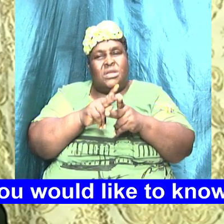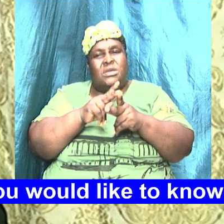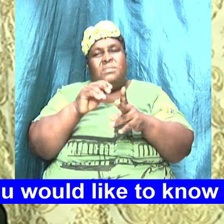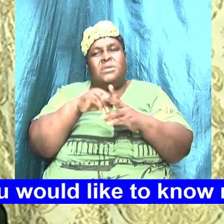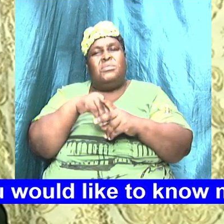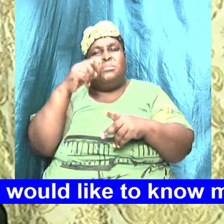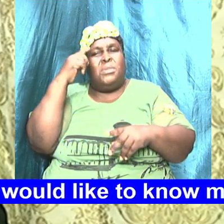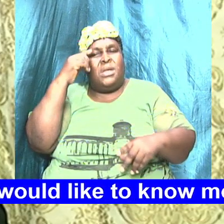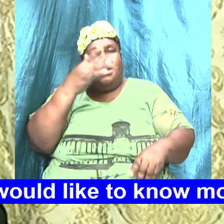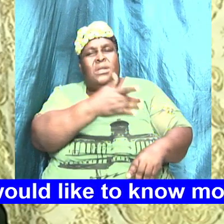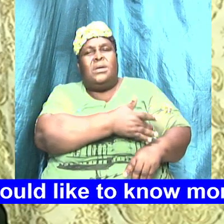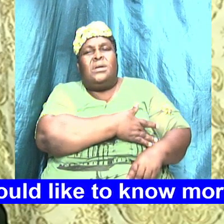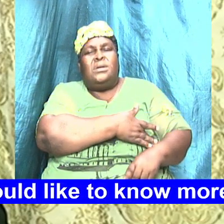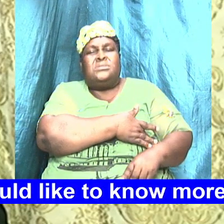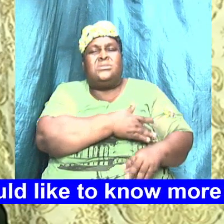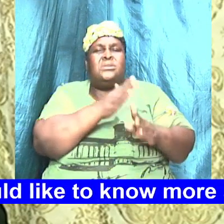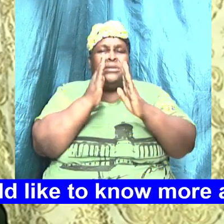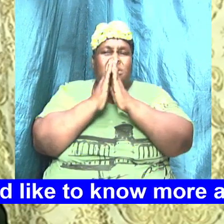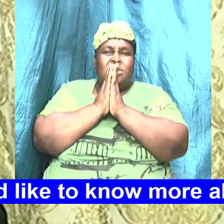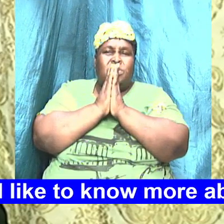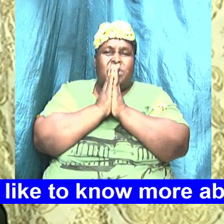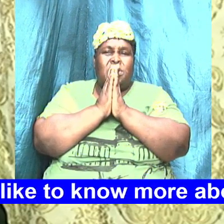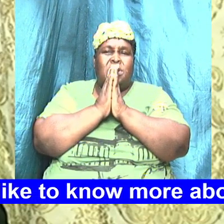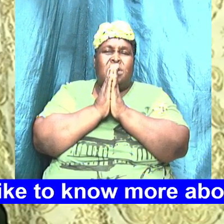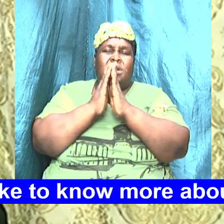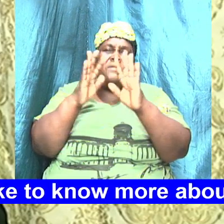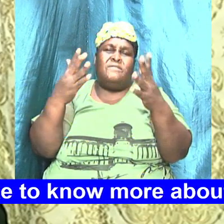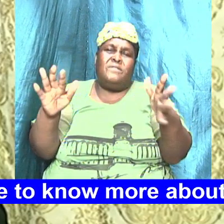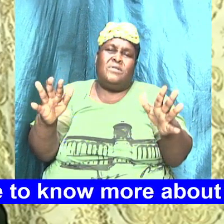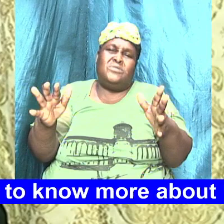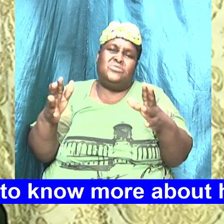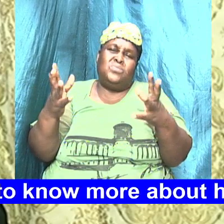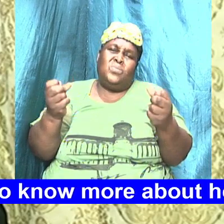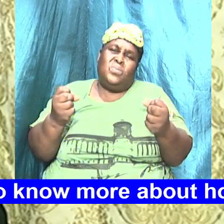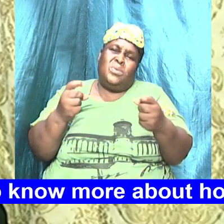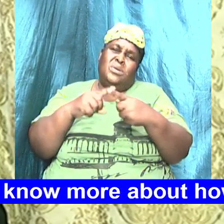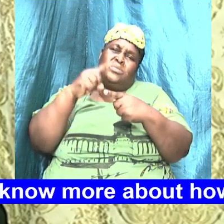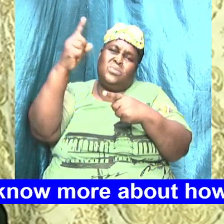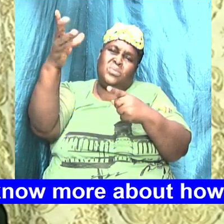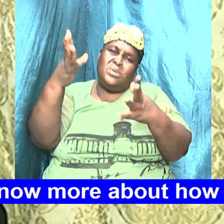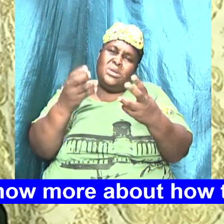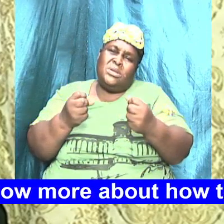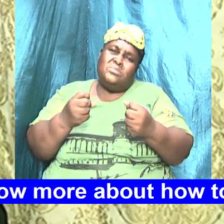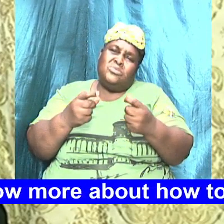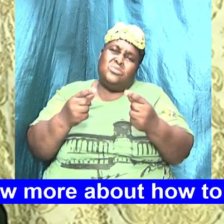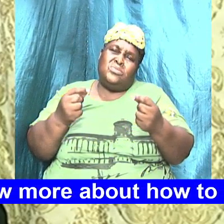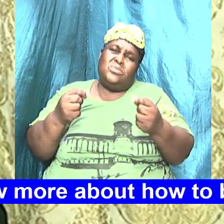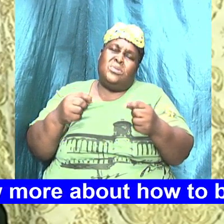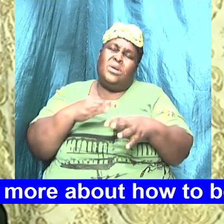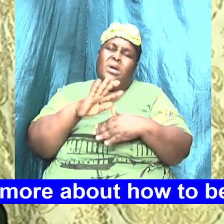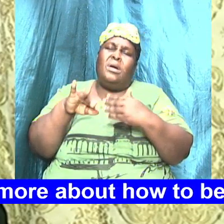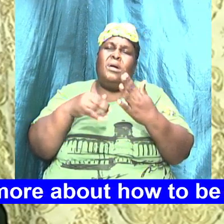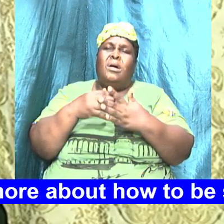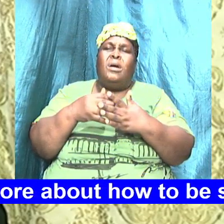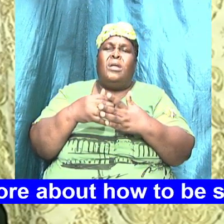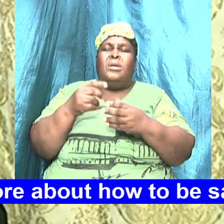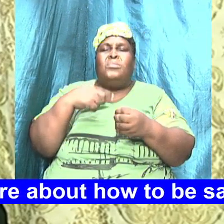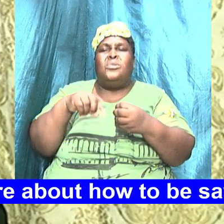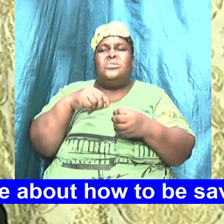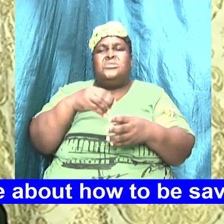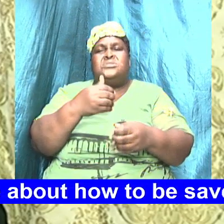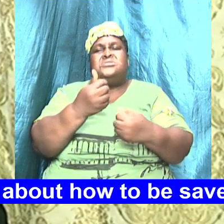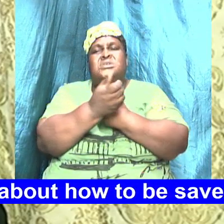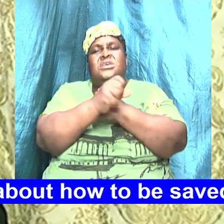In Mind We Pray Oh God That They Will Accomplish What You Want Them To Accomplish Lord It's All About The Saving Of Souls